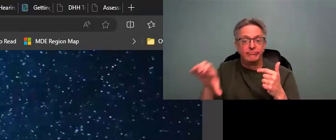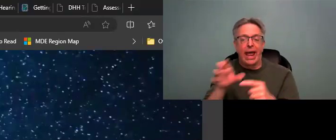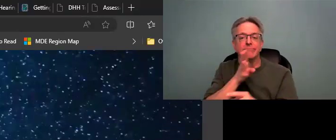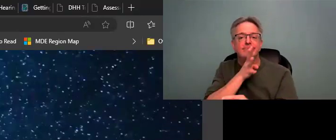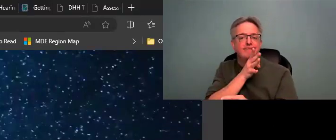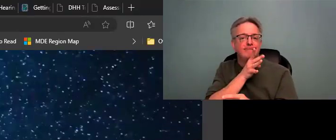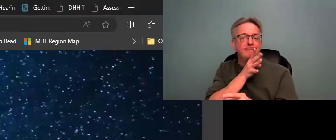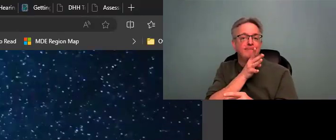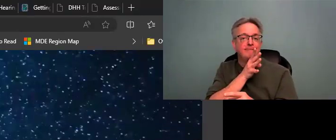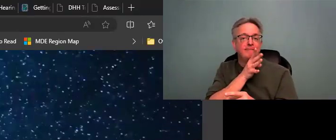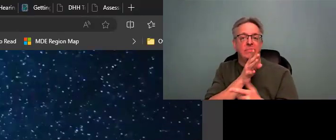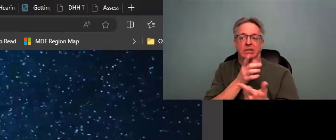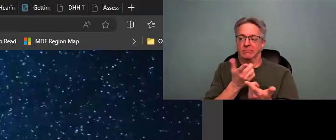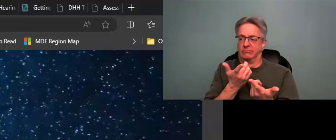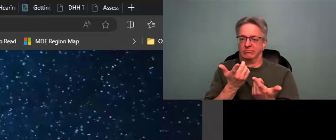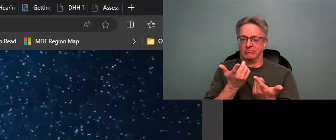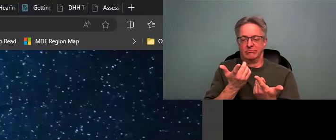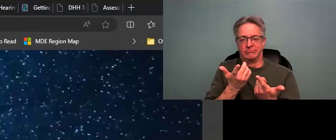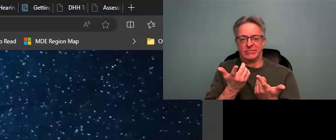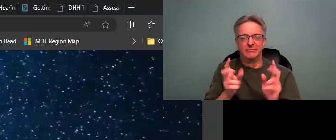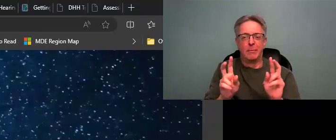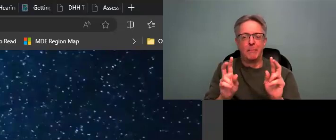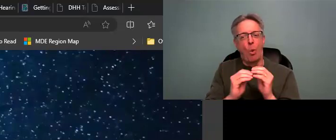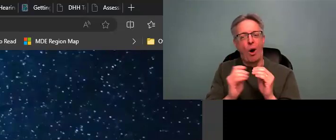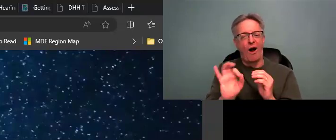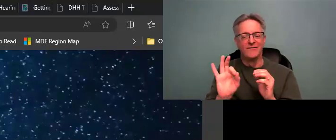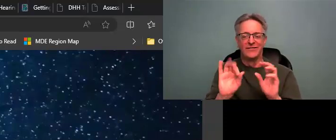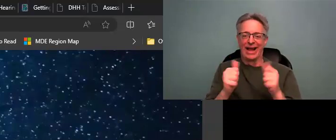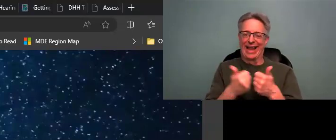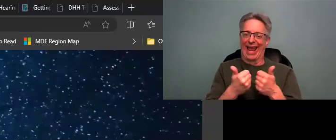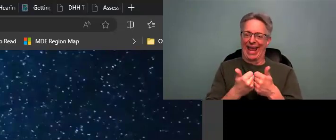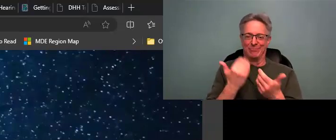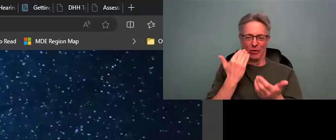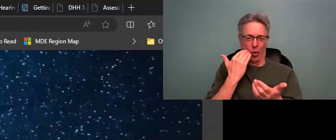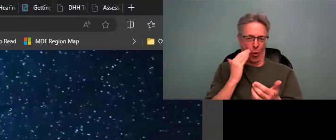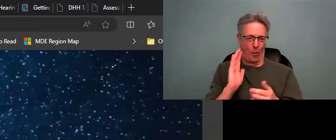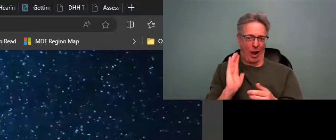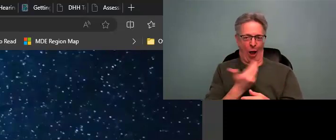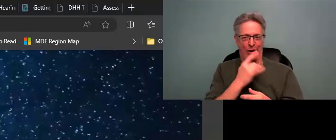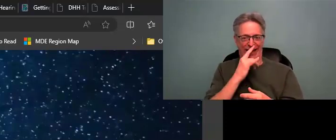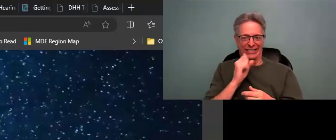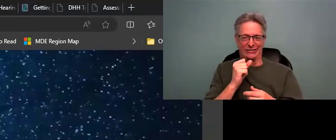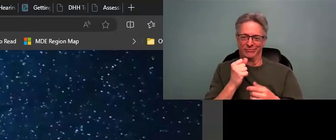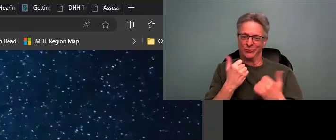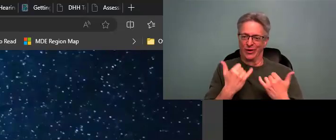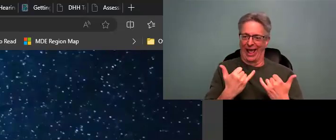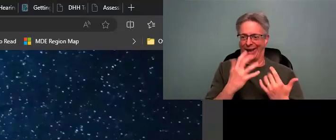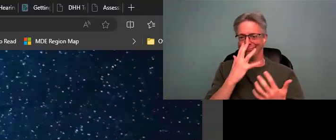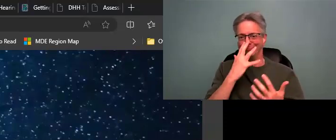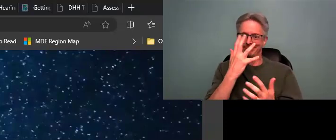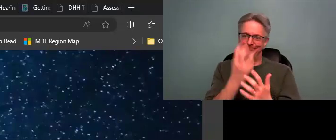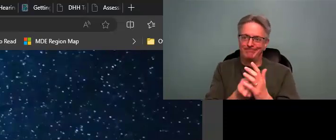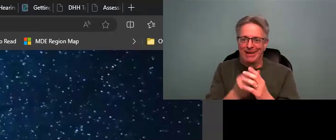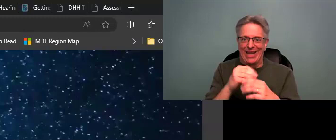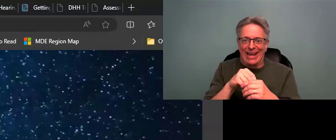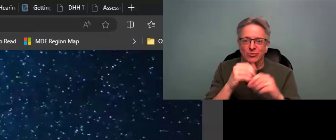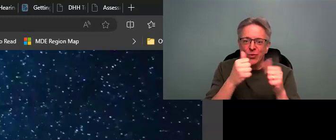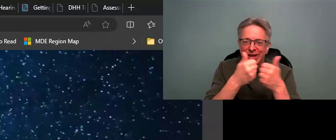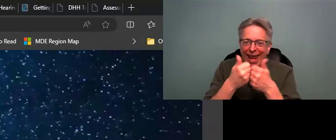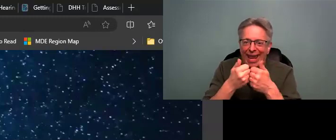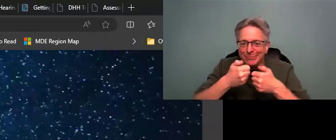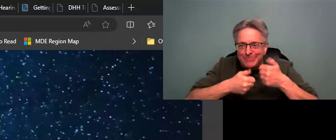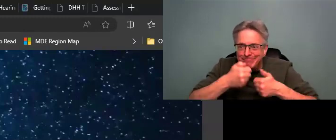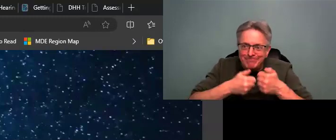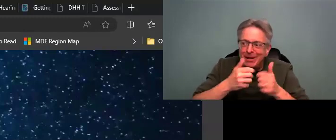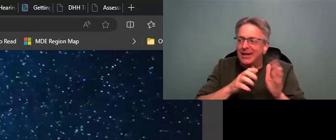it's accessible. It's done in American Sign Language. There's captioning and spoken English. So it's more of a game that's interactive like that. We know that kids right